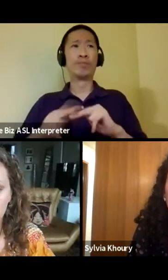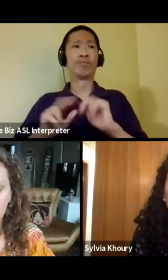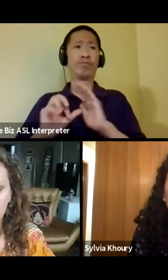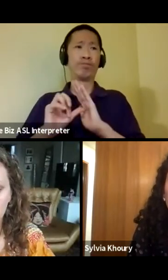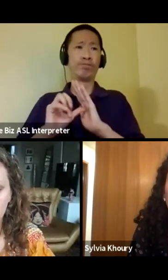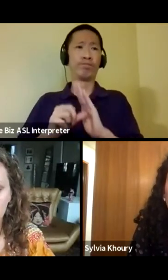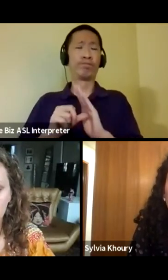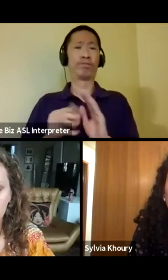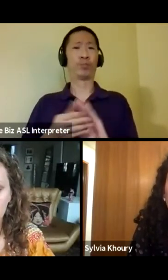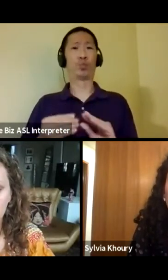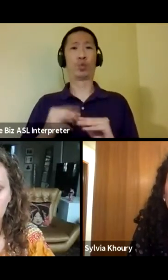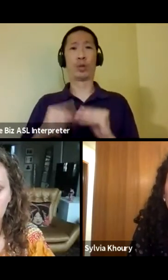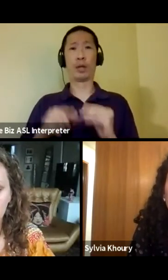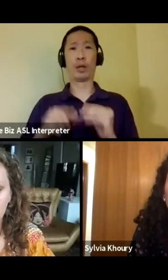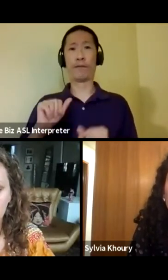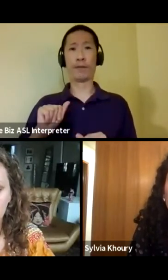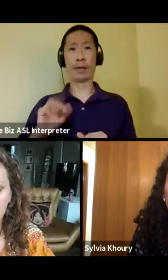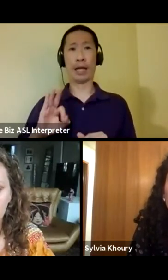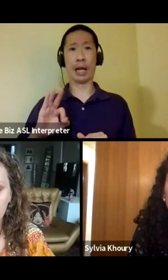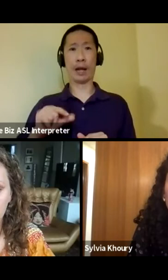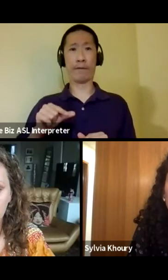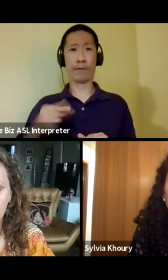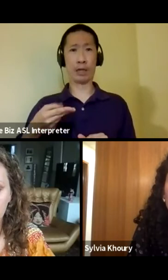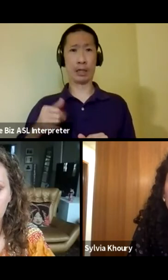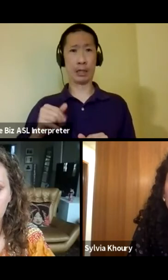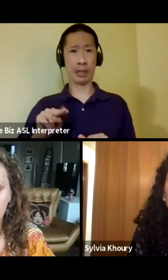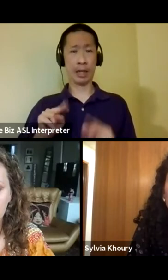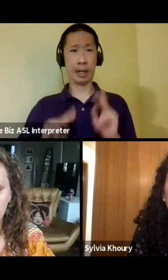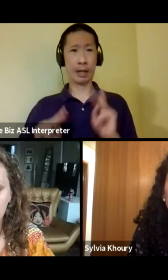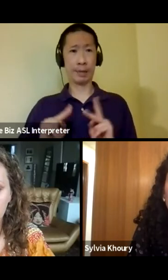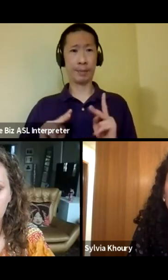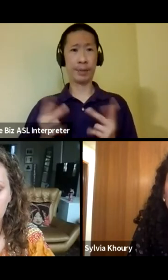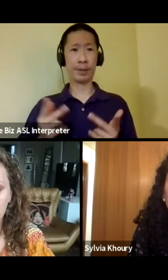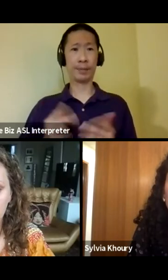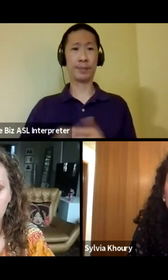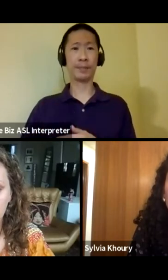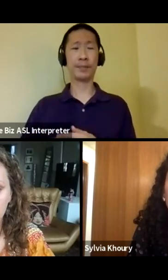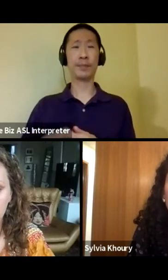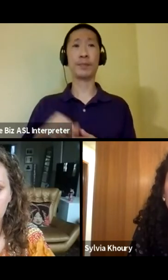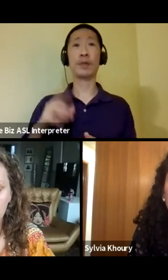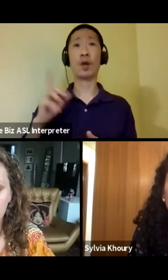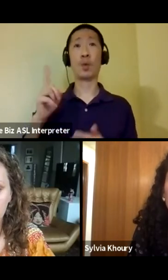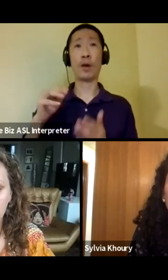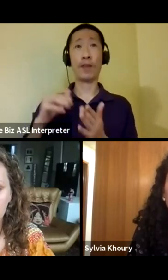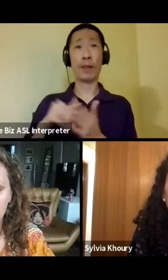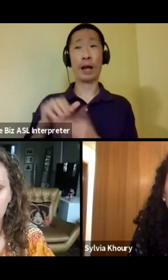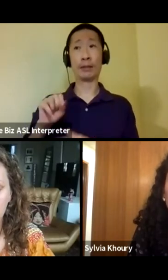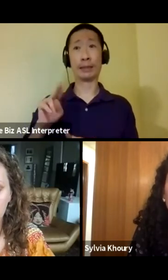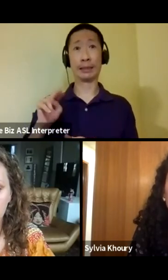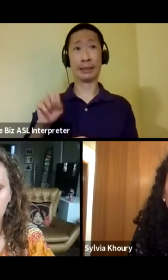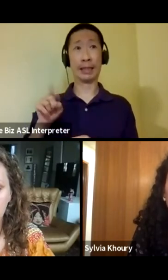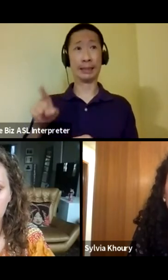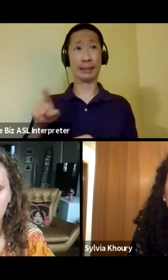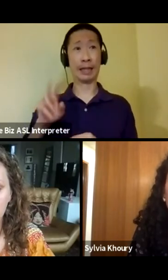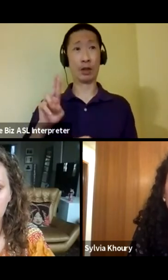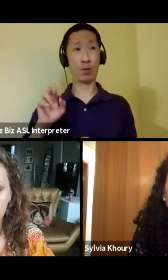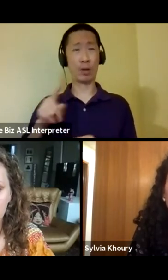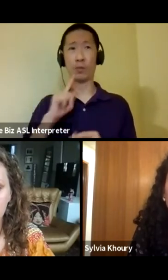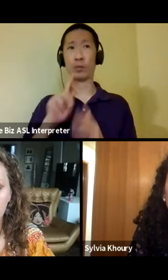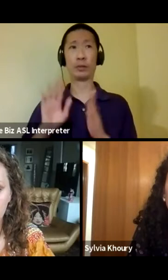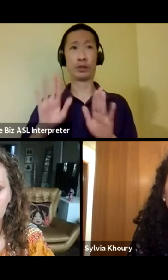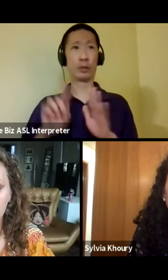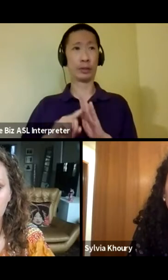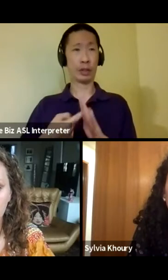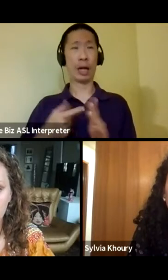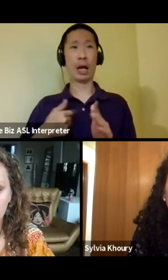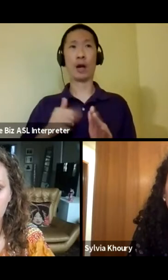story of Afghan people. A Thousand Splendid Sons at the rep was an incredible start for me. I was really grateful to